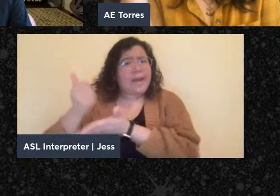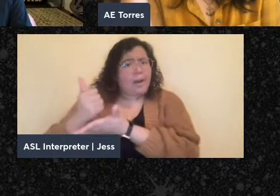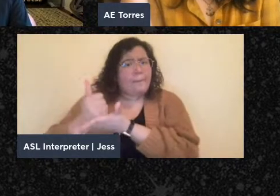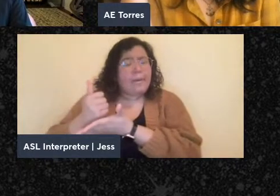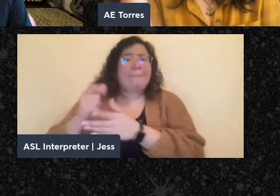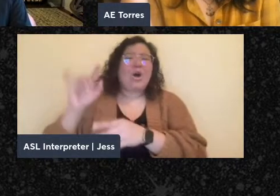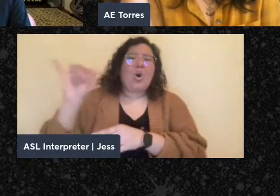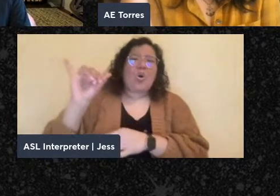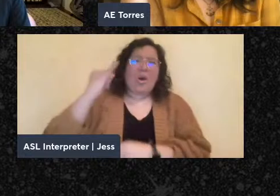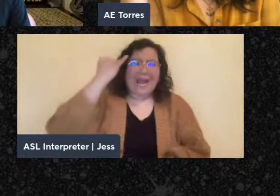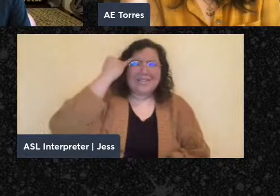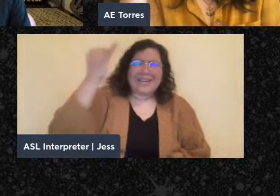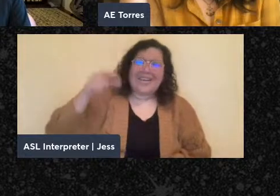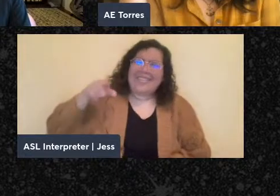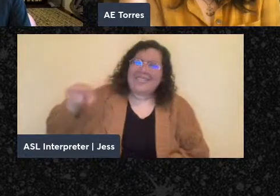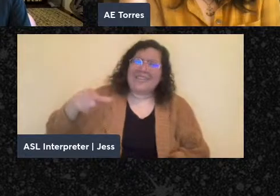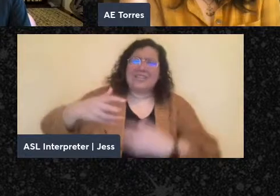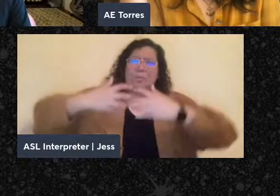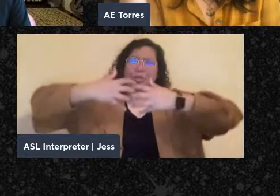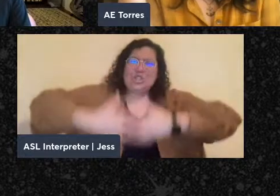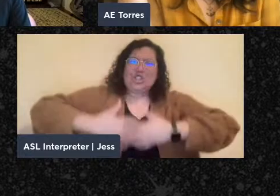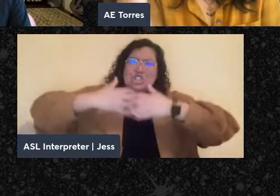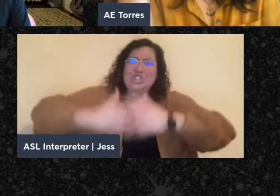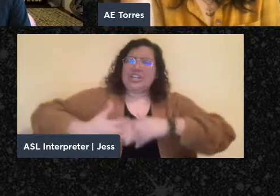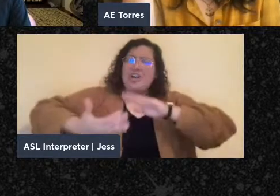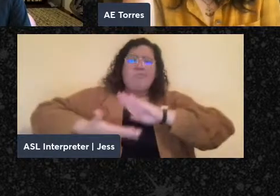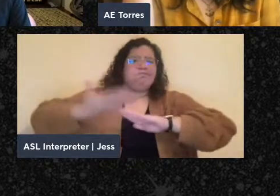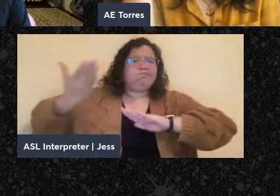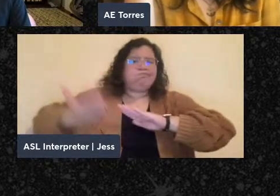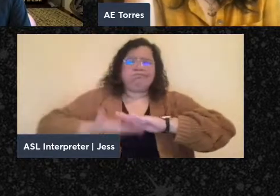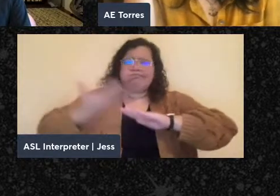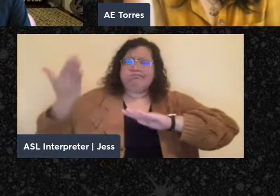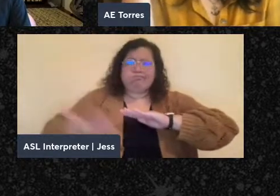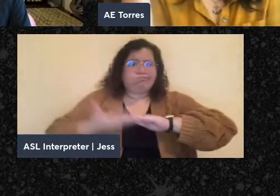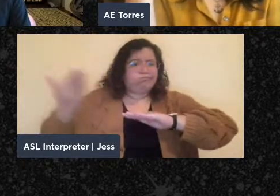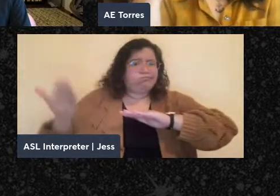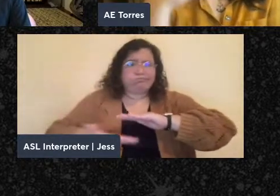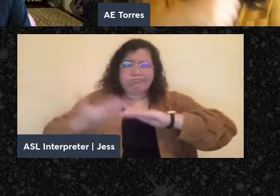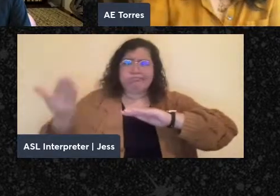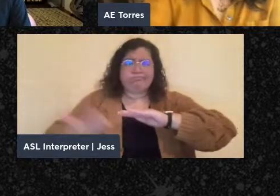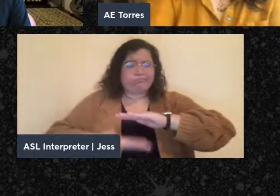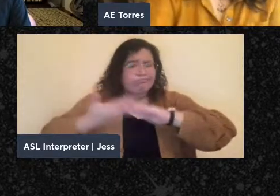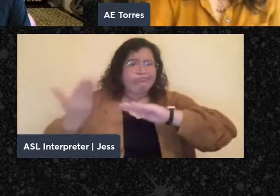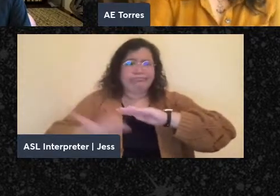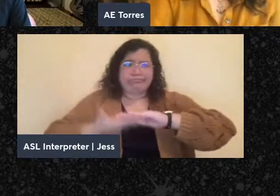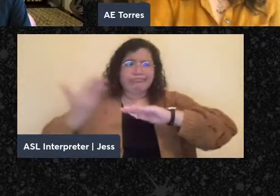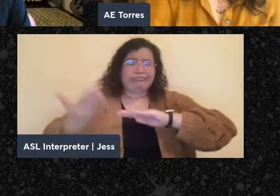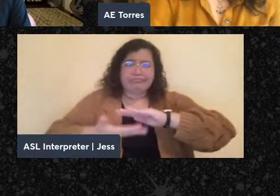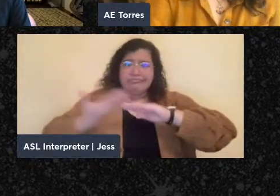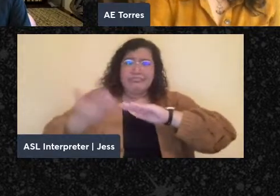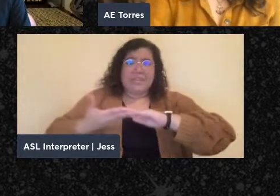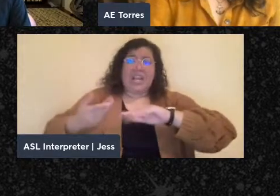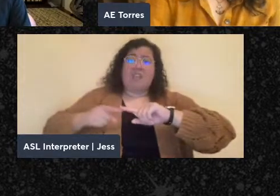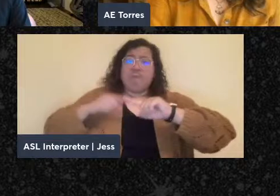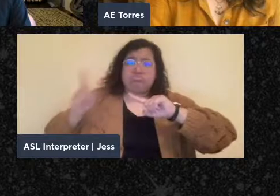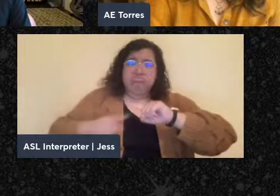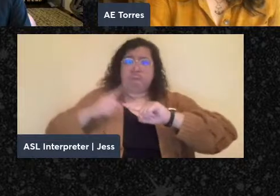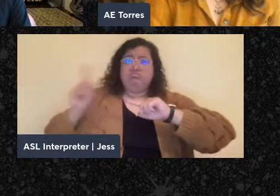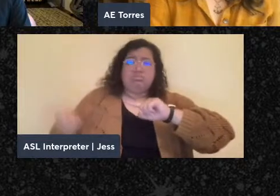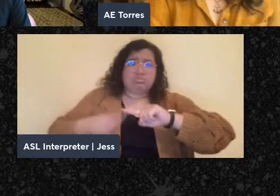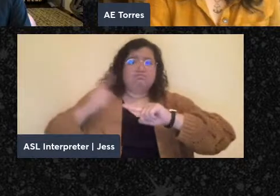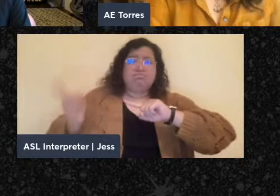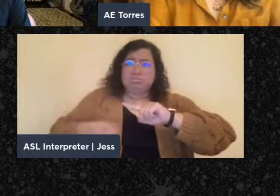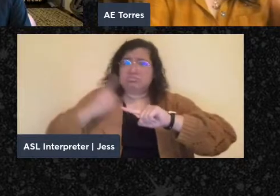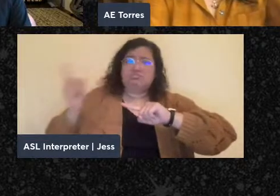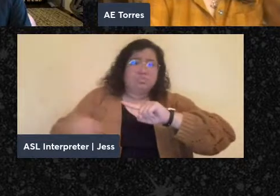capitalism as a machine that just runs on this, like it's going to do what it's going to do. It has to do